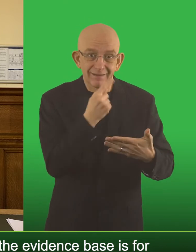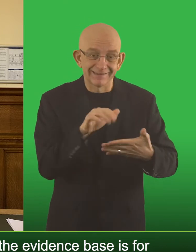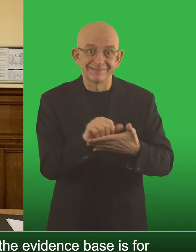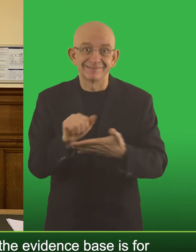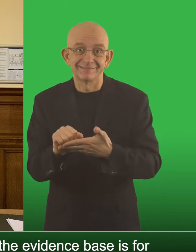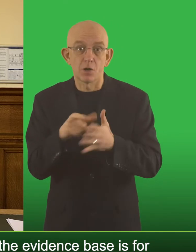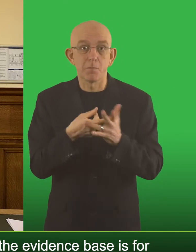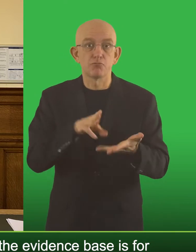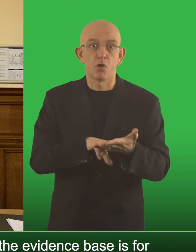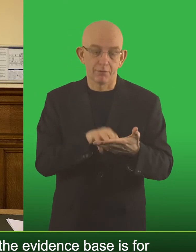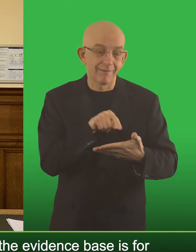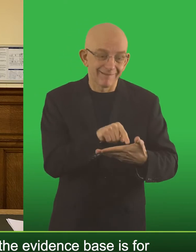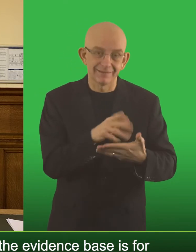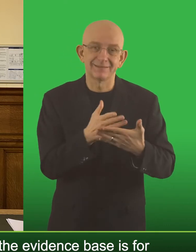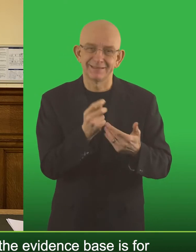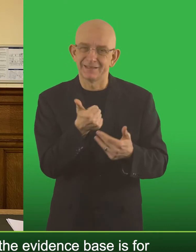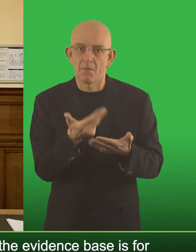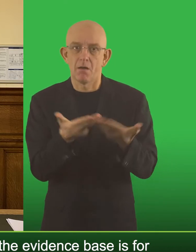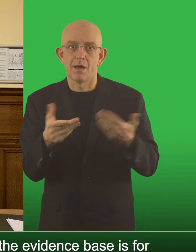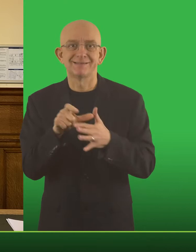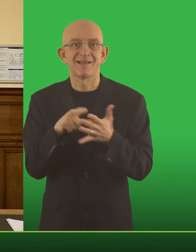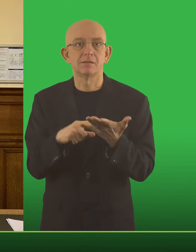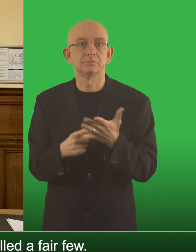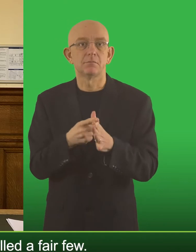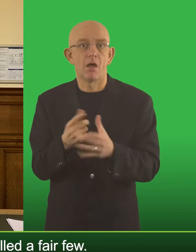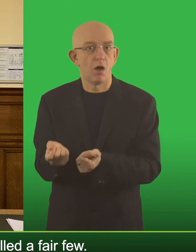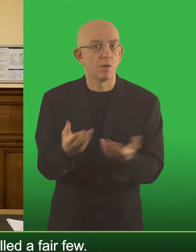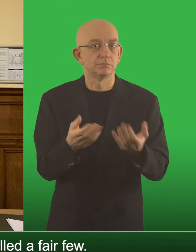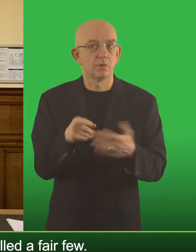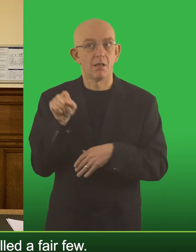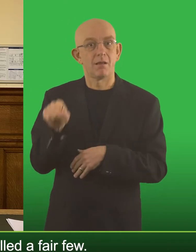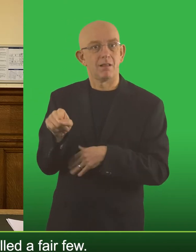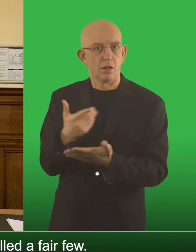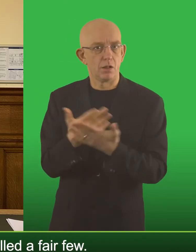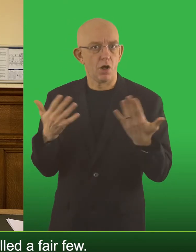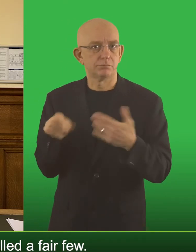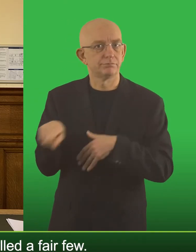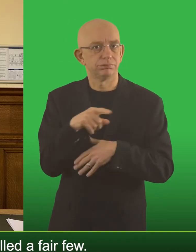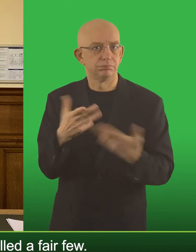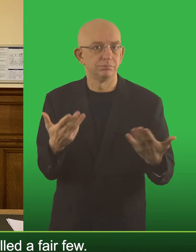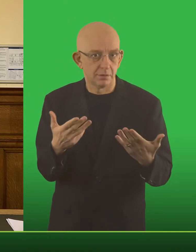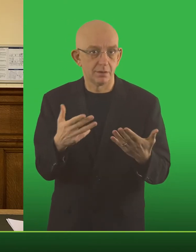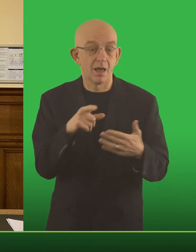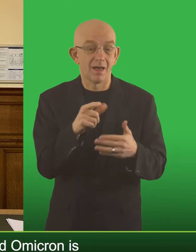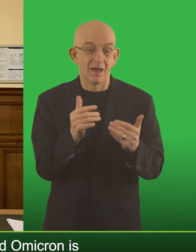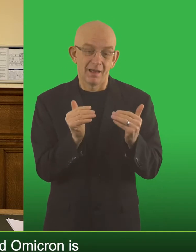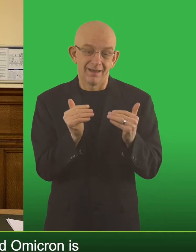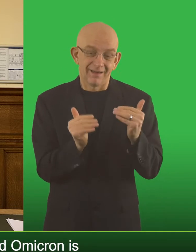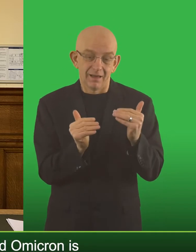unvaccinated people, the impact of Omicron is pretty similar to Delta and Delta hospitalised plenty and killed a fair few.